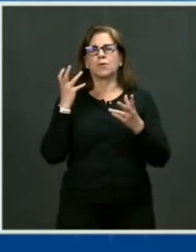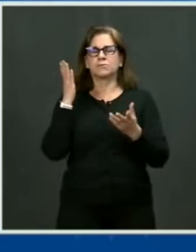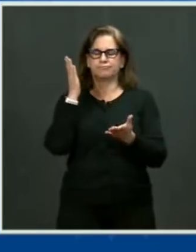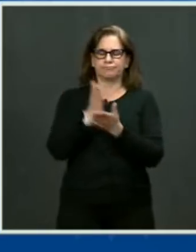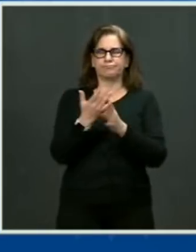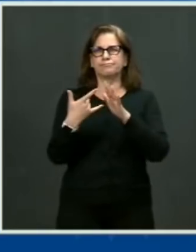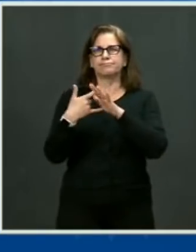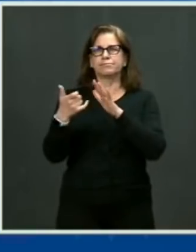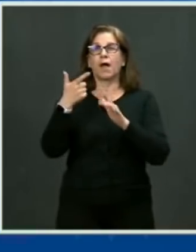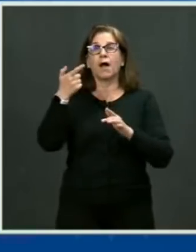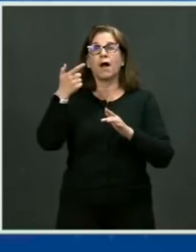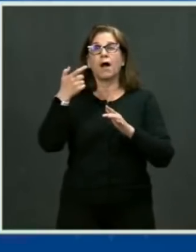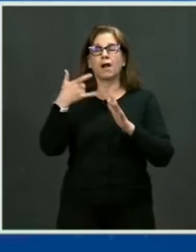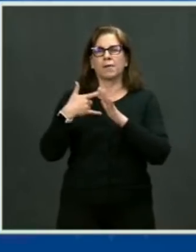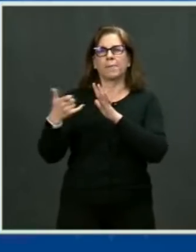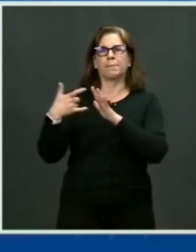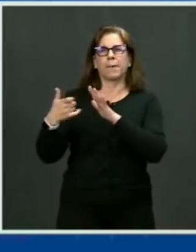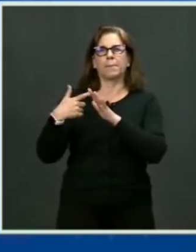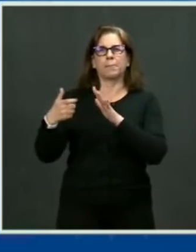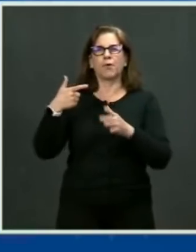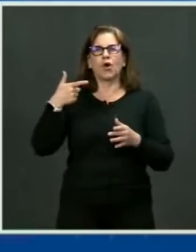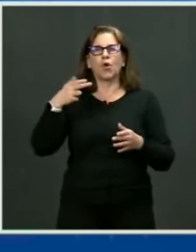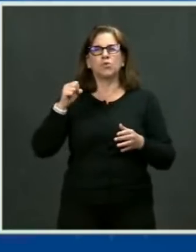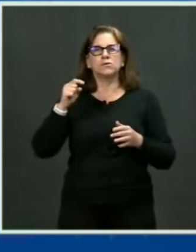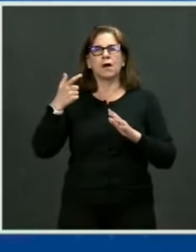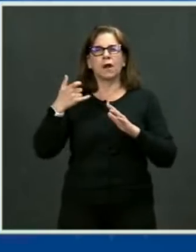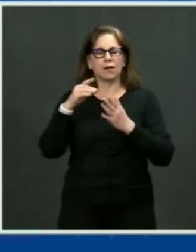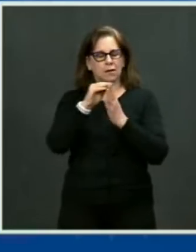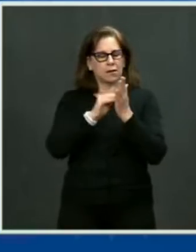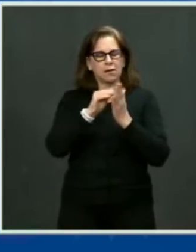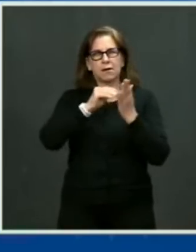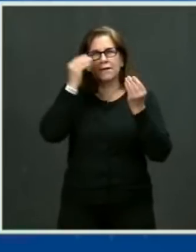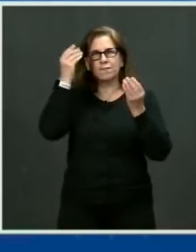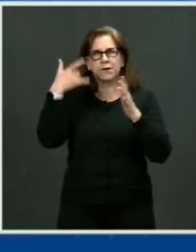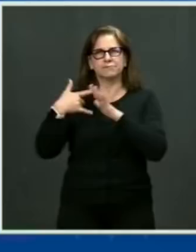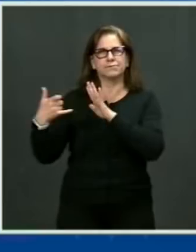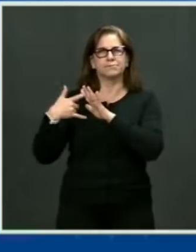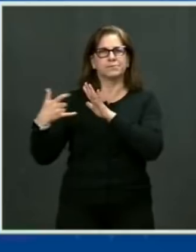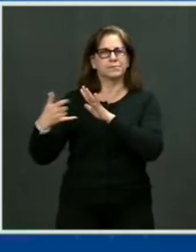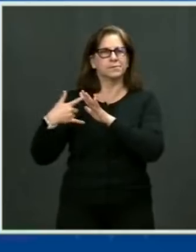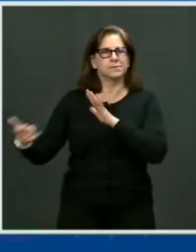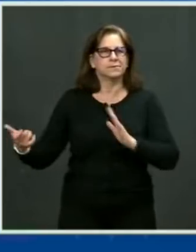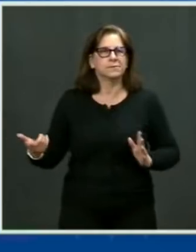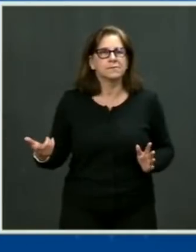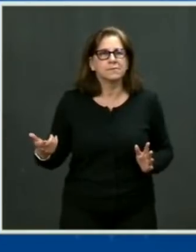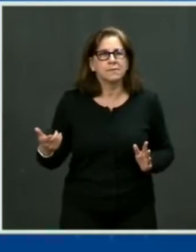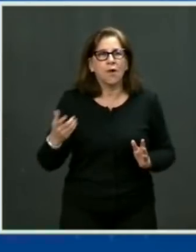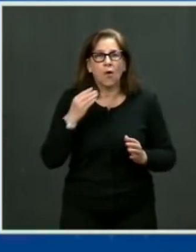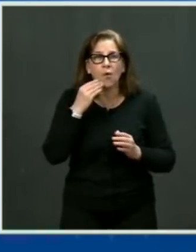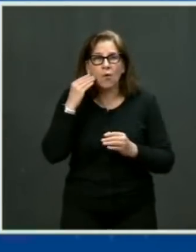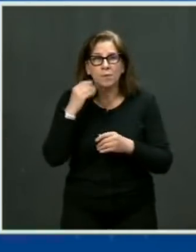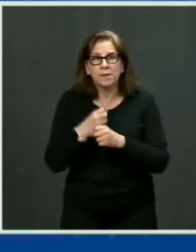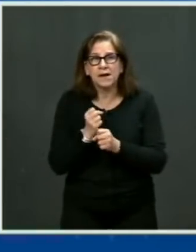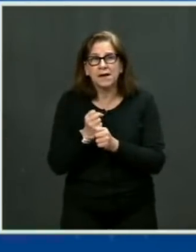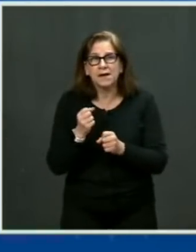homemade, built from a kit that include directions on how to finish the firearm. You can go buy the kit.